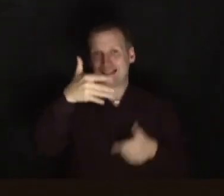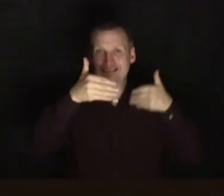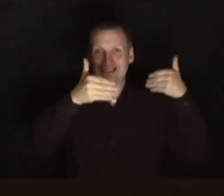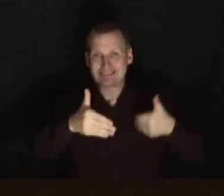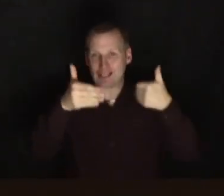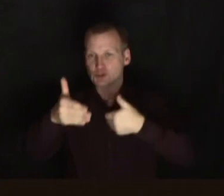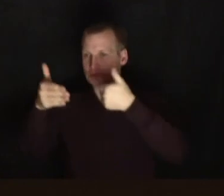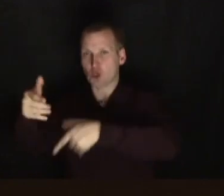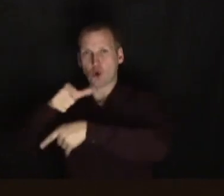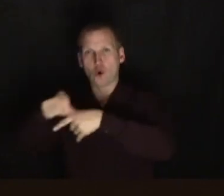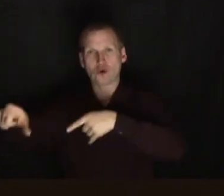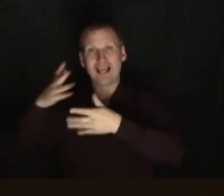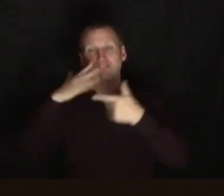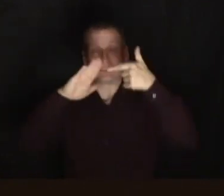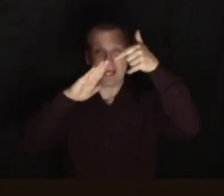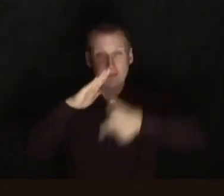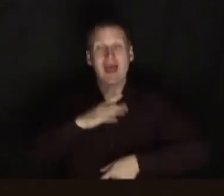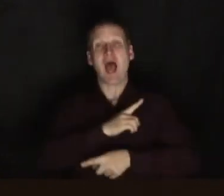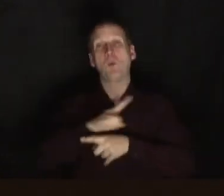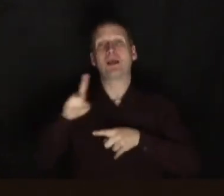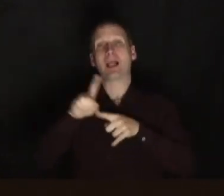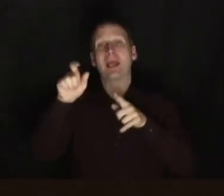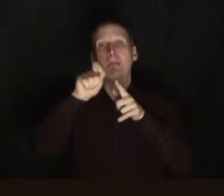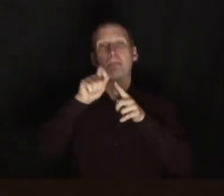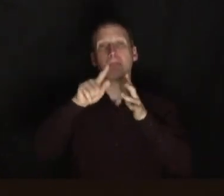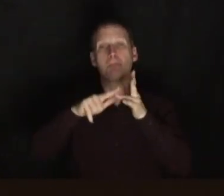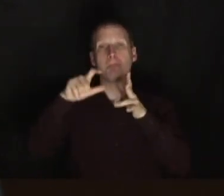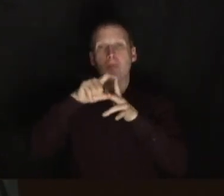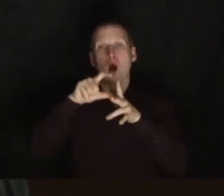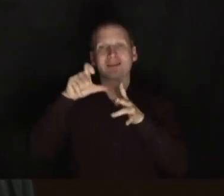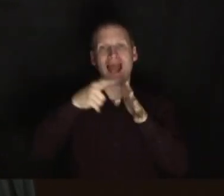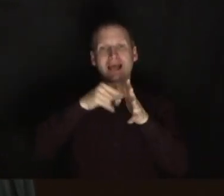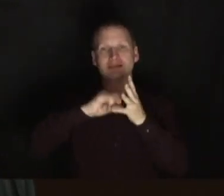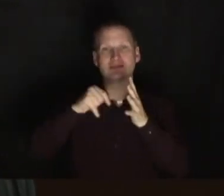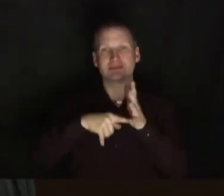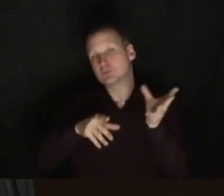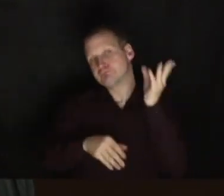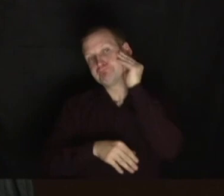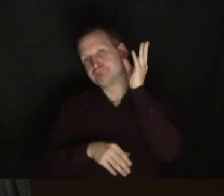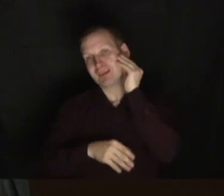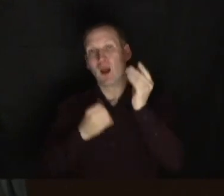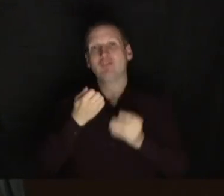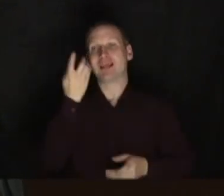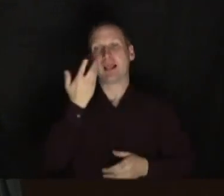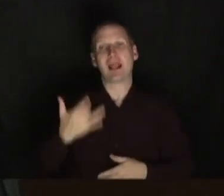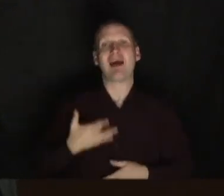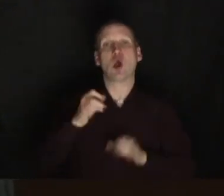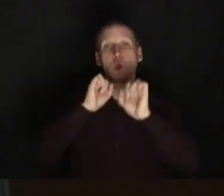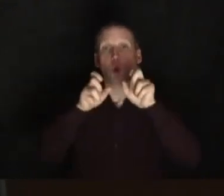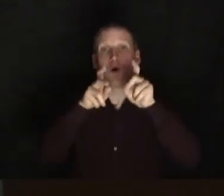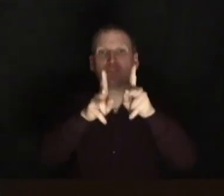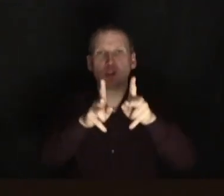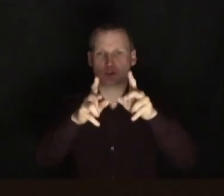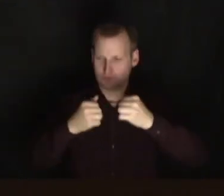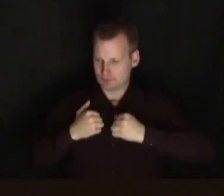loads more depth. And we also do a weekly podcast which is about how to apply them to daily life. Your version is going to look